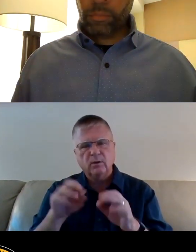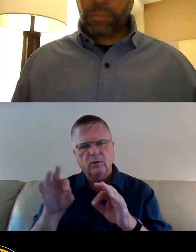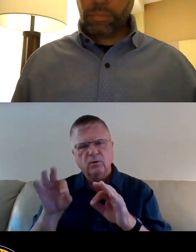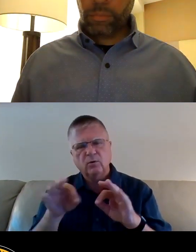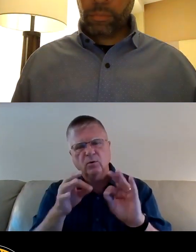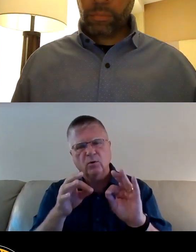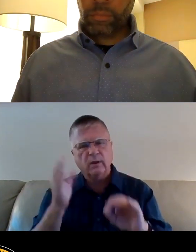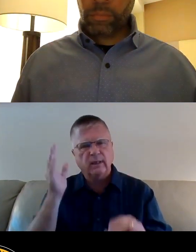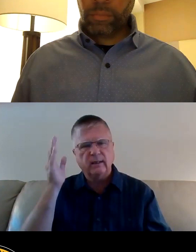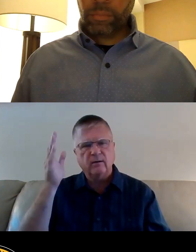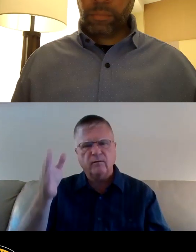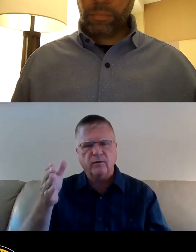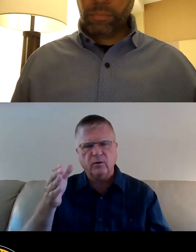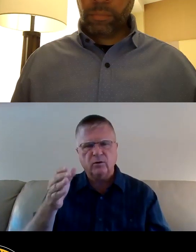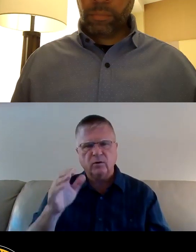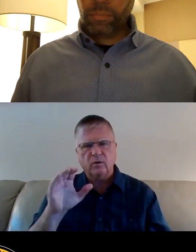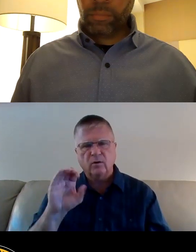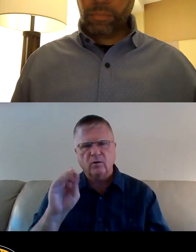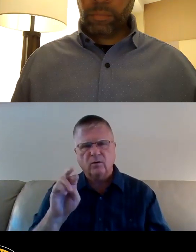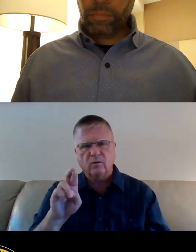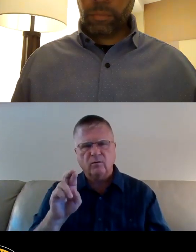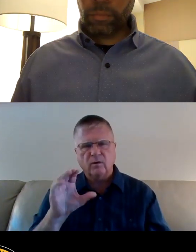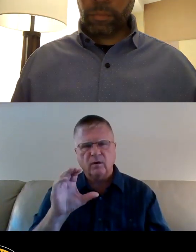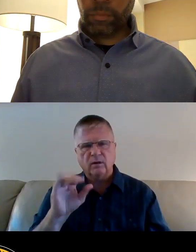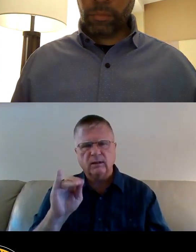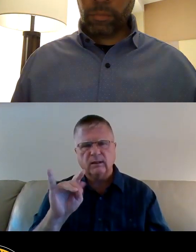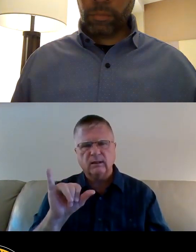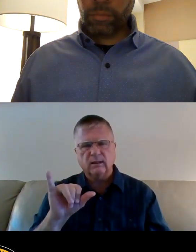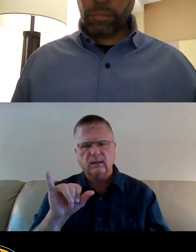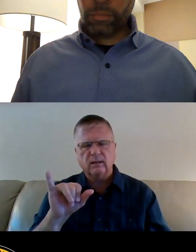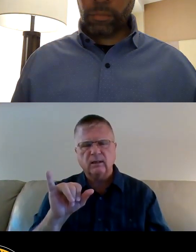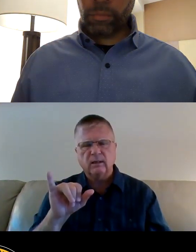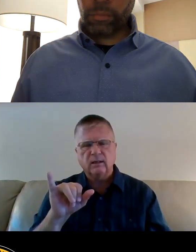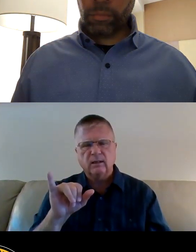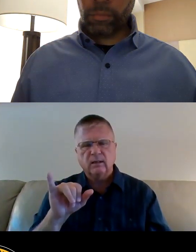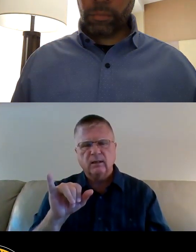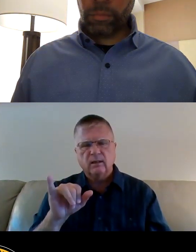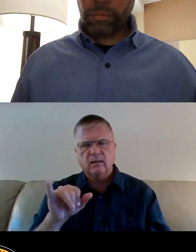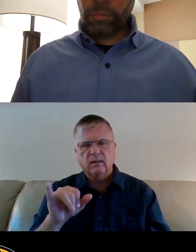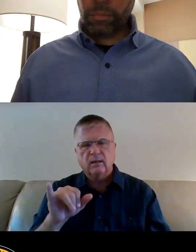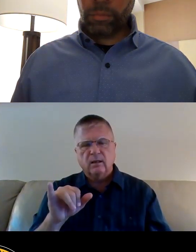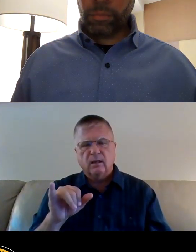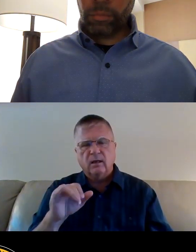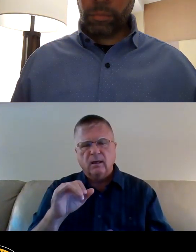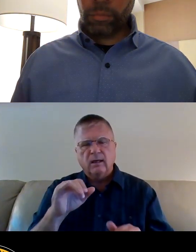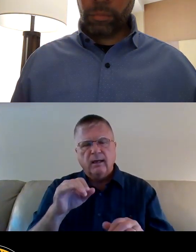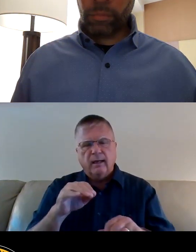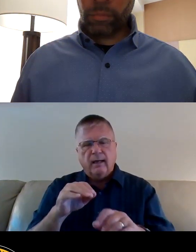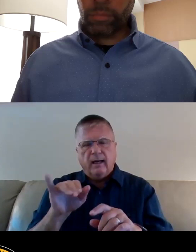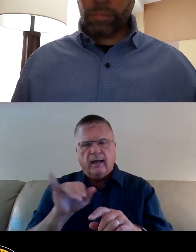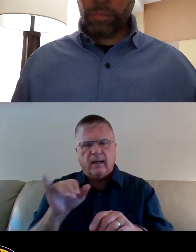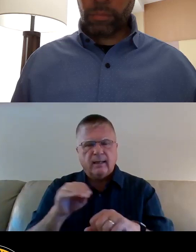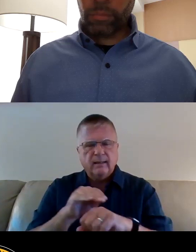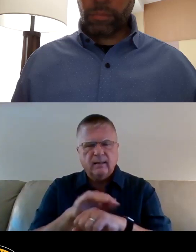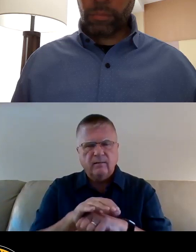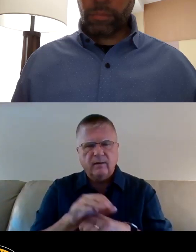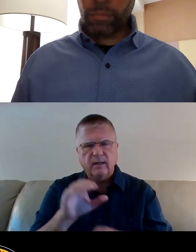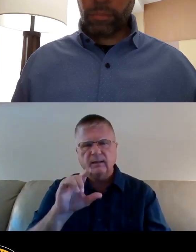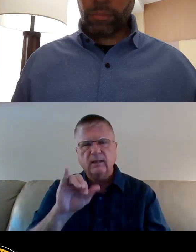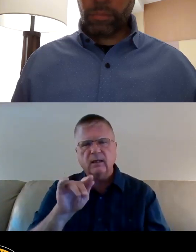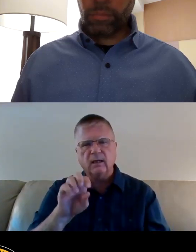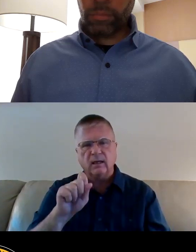the future of our city, not only as it affects climate change,